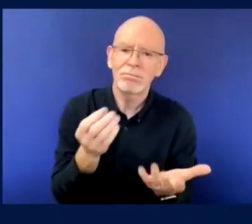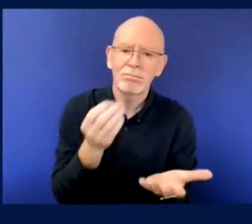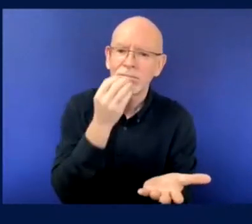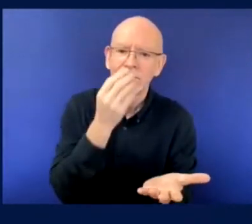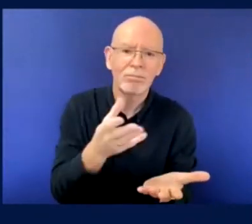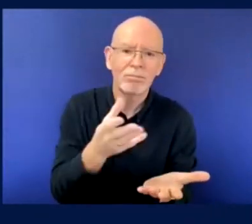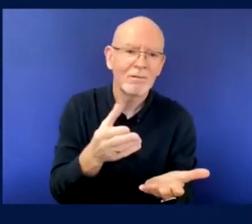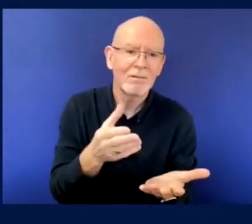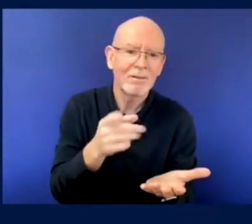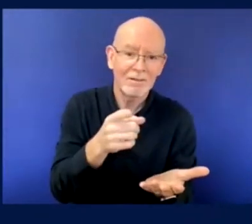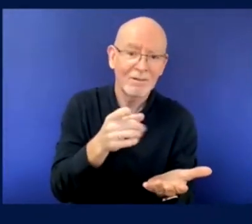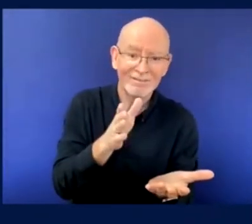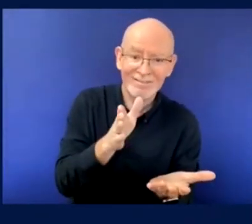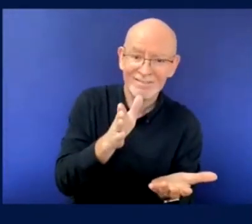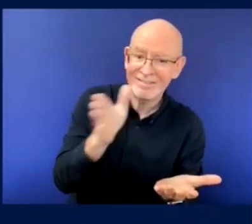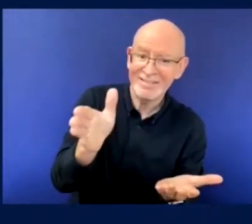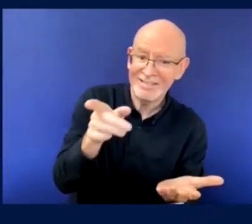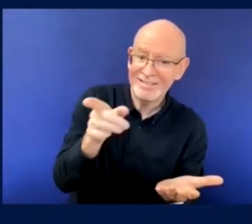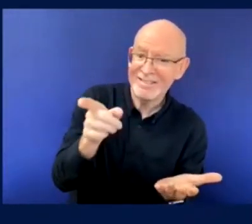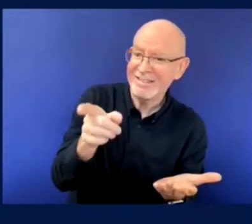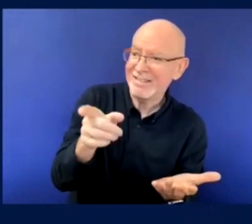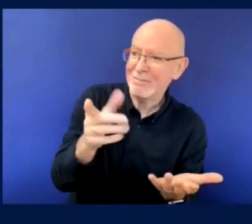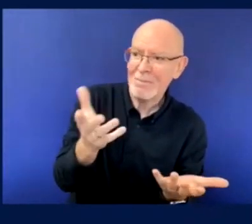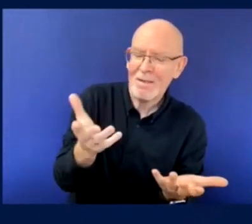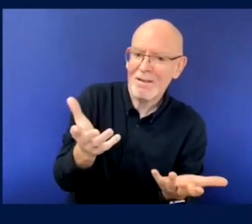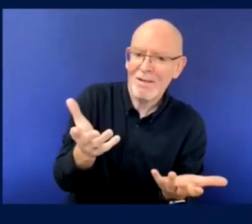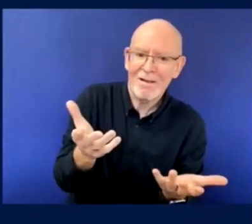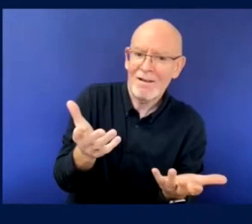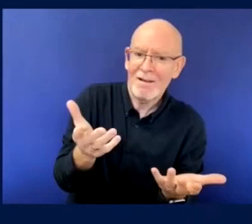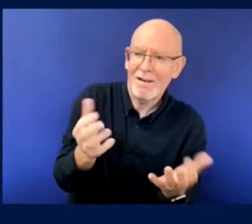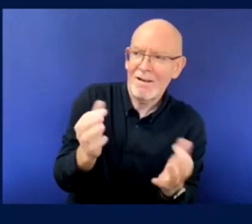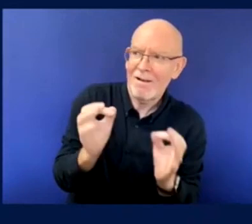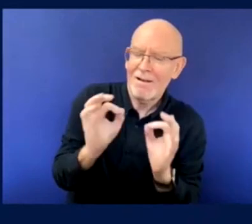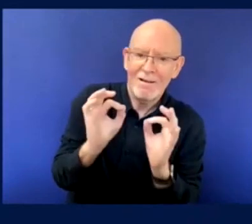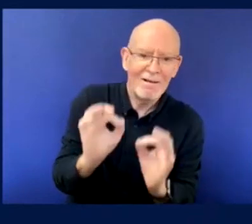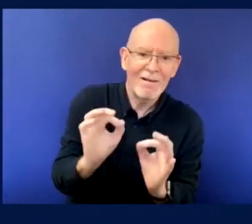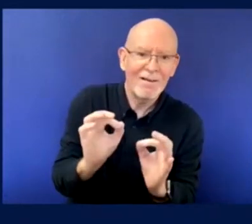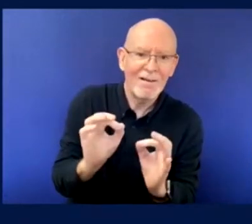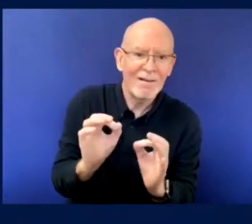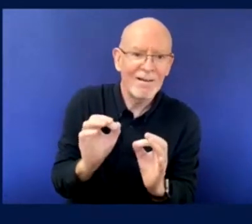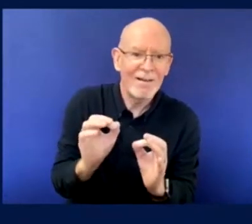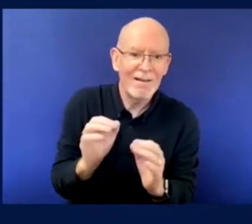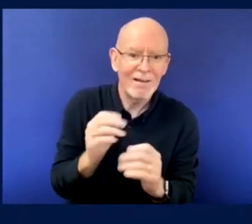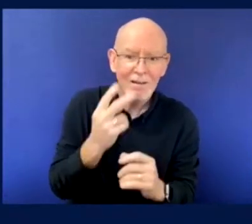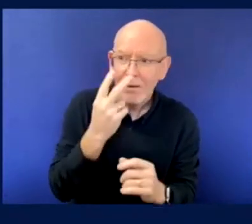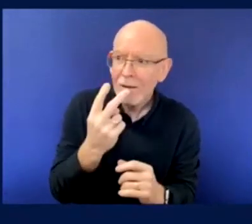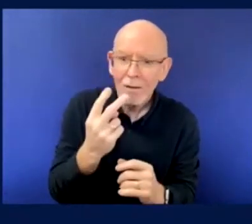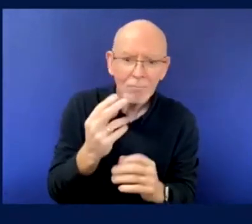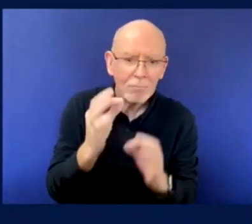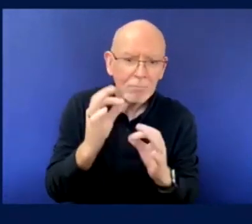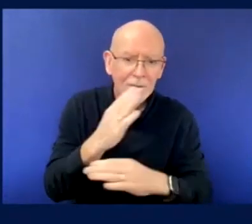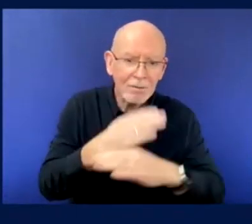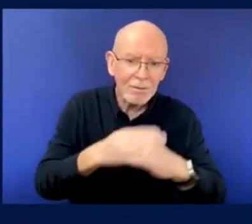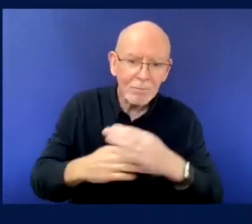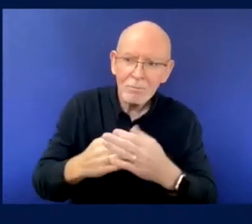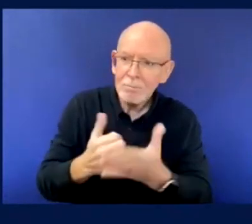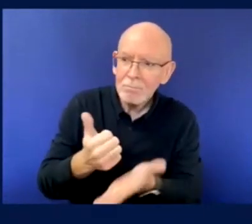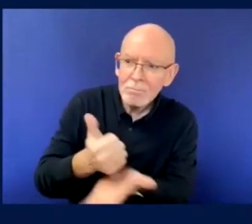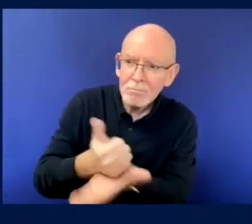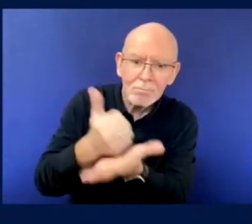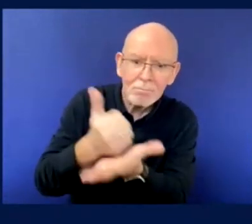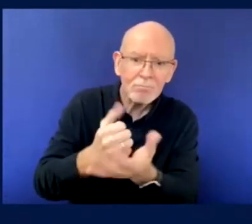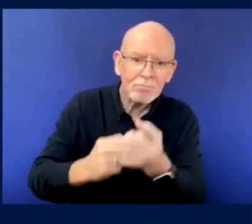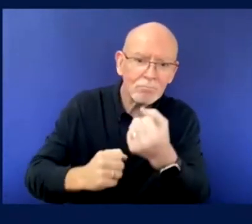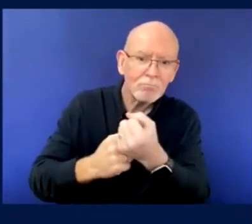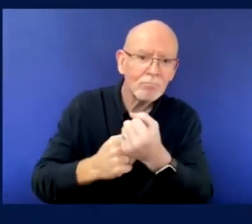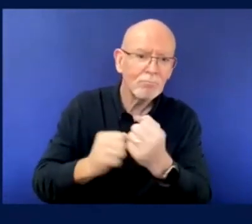It was very, very nice. Yeah. I, I, I, I recognize that. I've, seen their, their, their, uh, their group there once we,